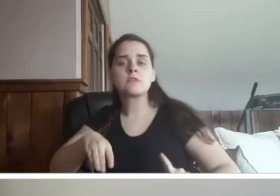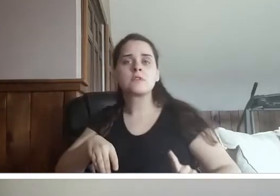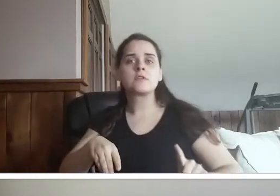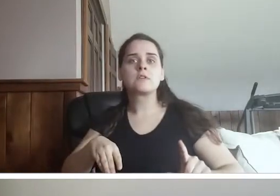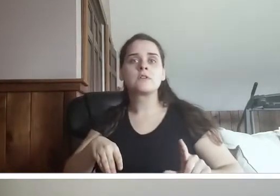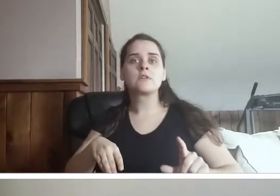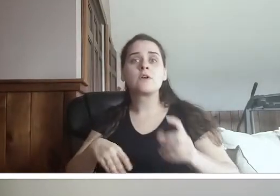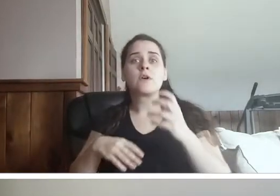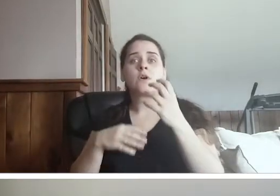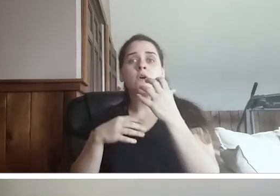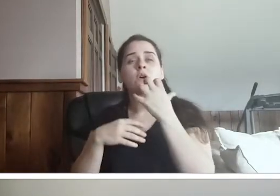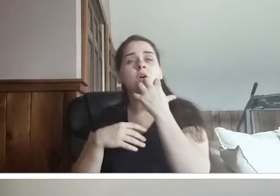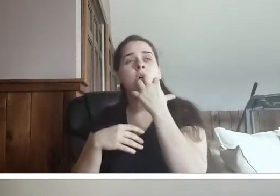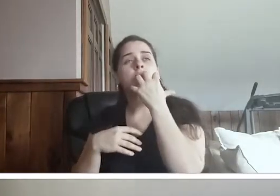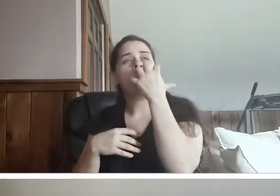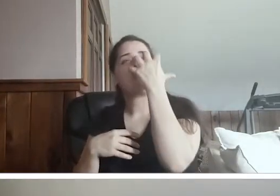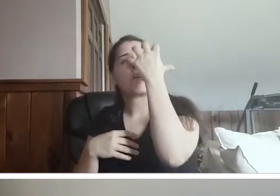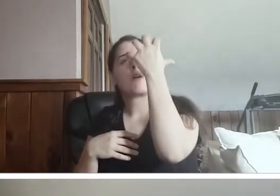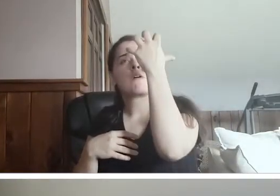Lucy.